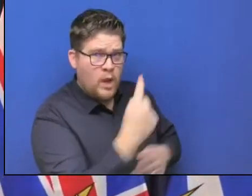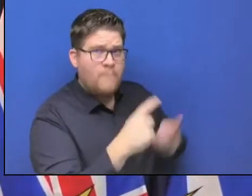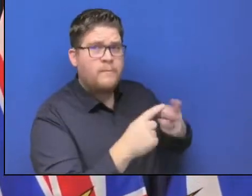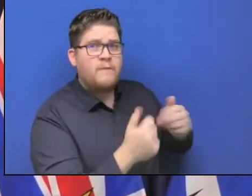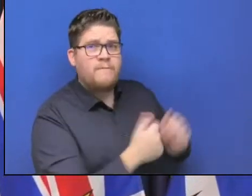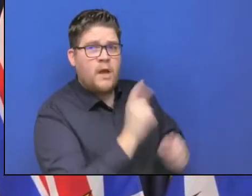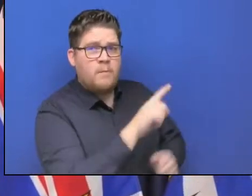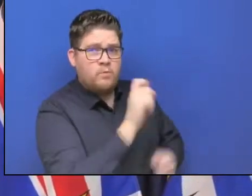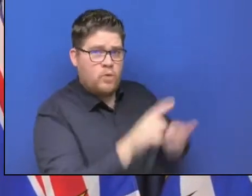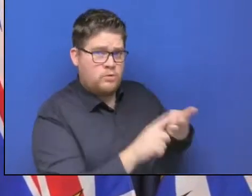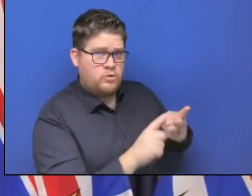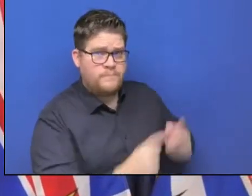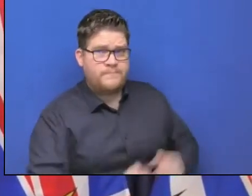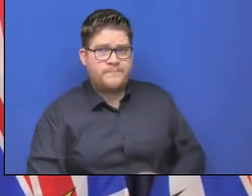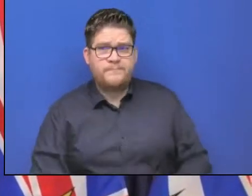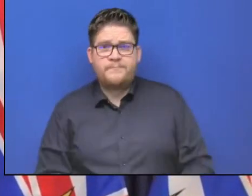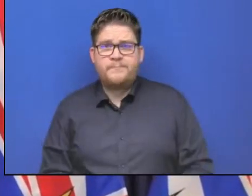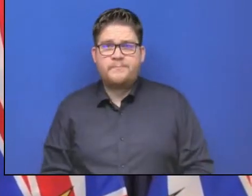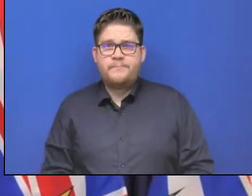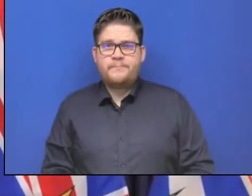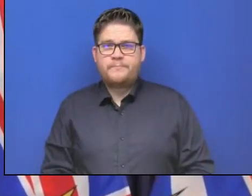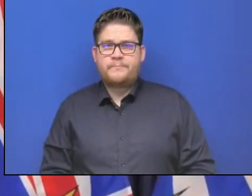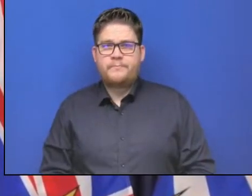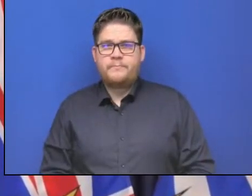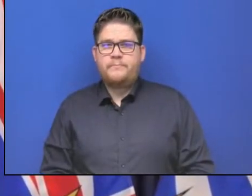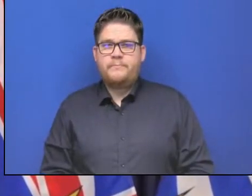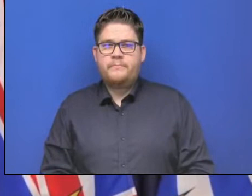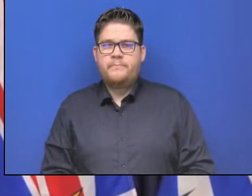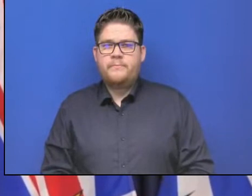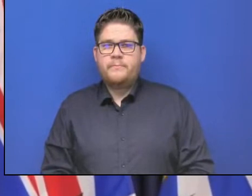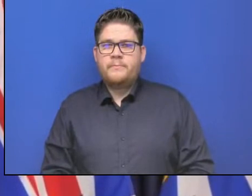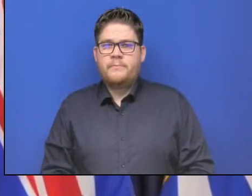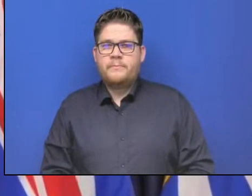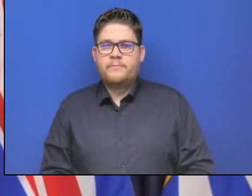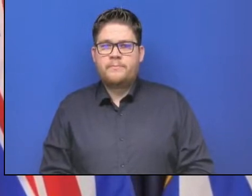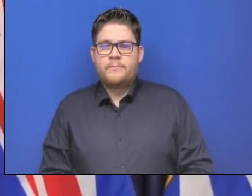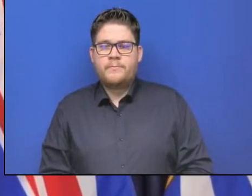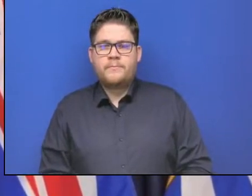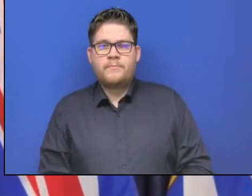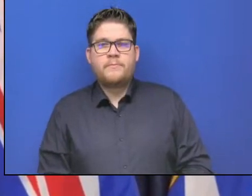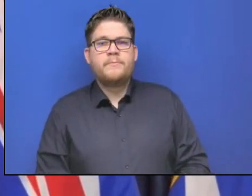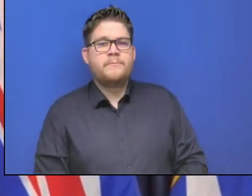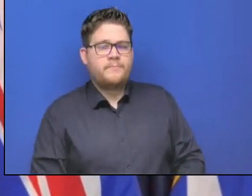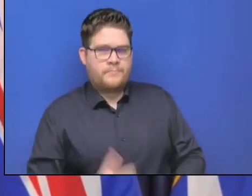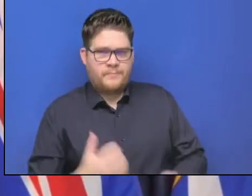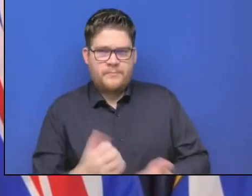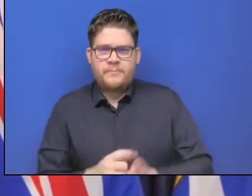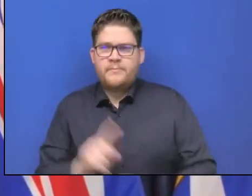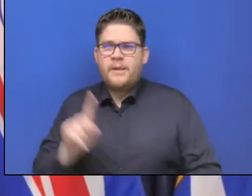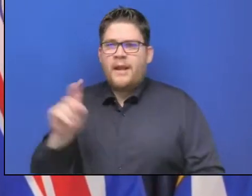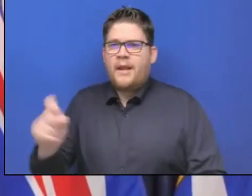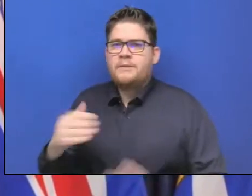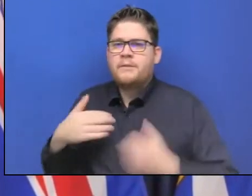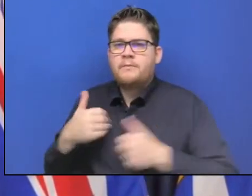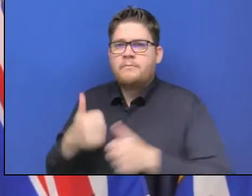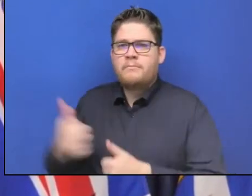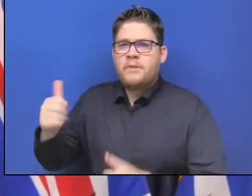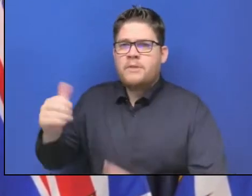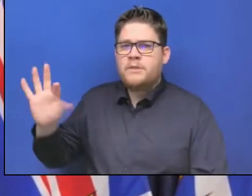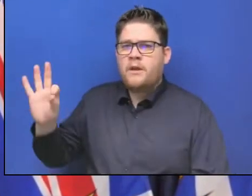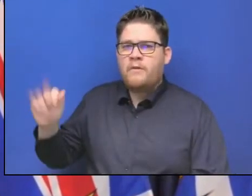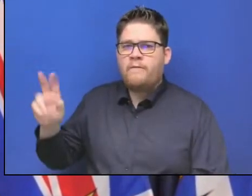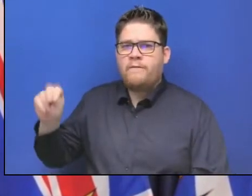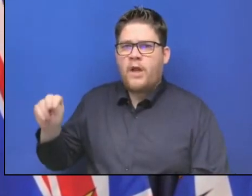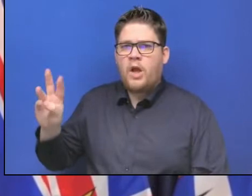Mira Bain, CBC. Minister, how concerned are you about water contamination in the flood zone? Especially for